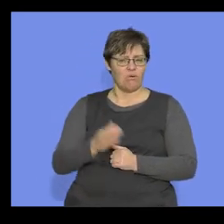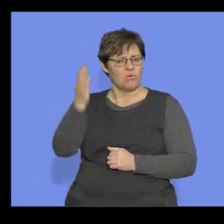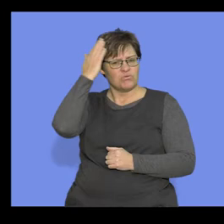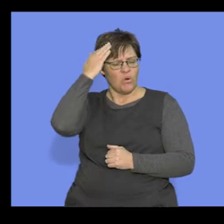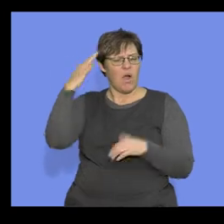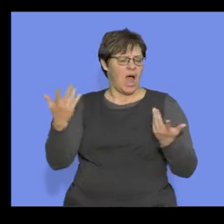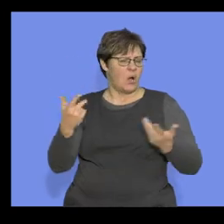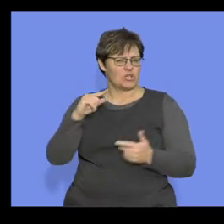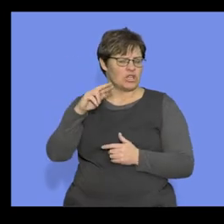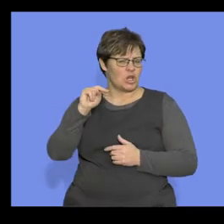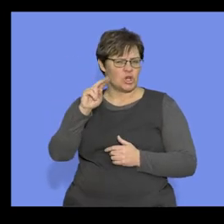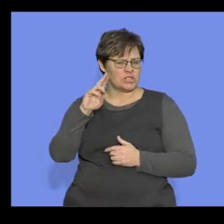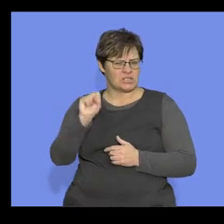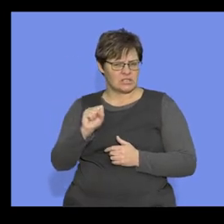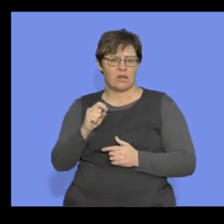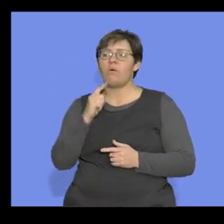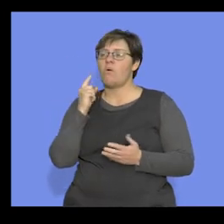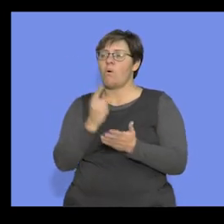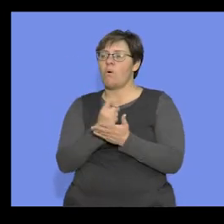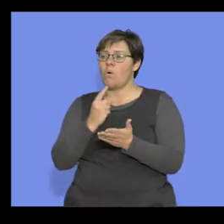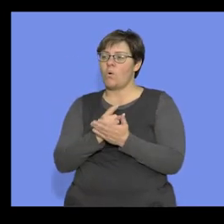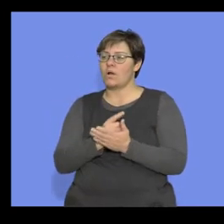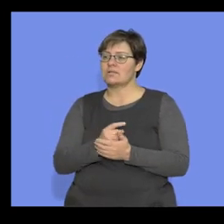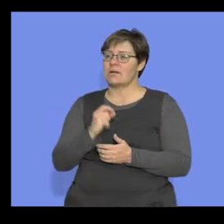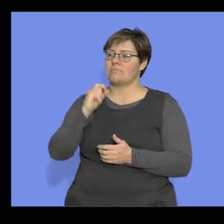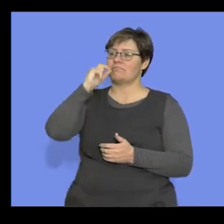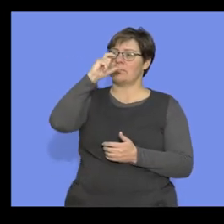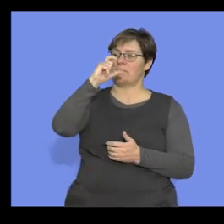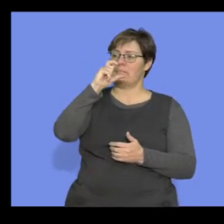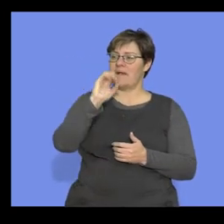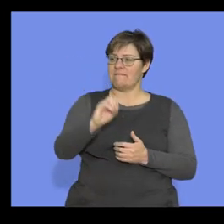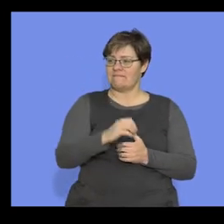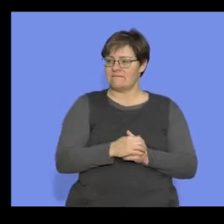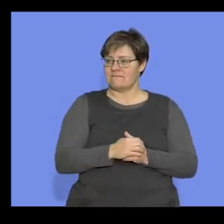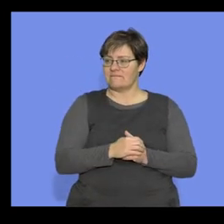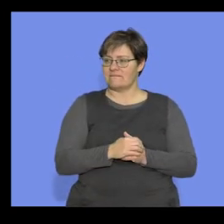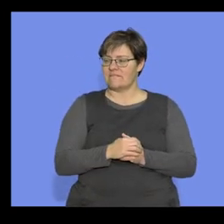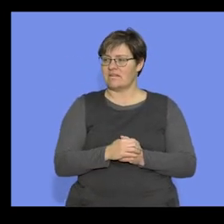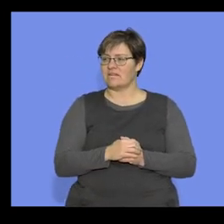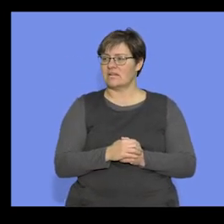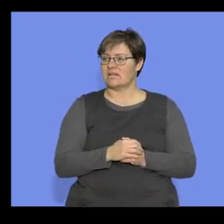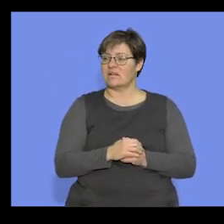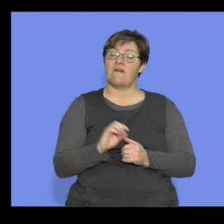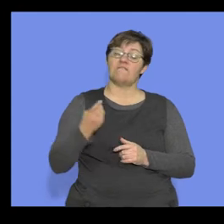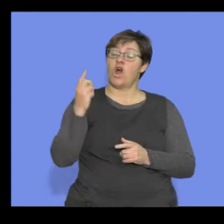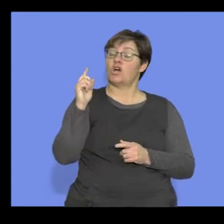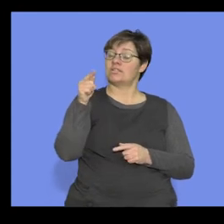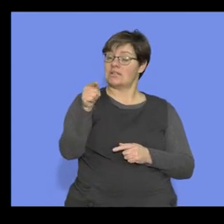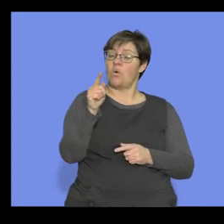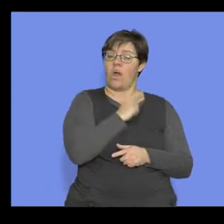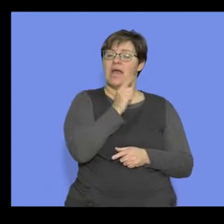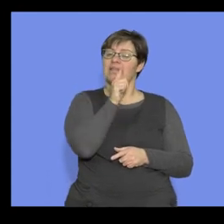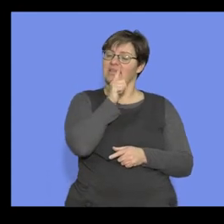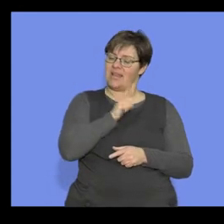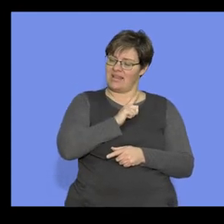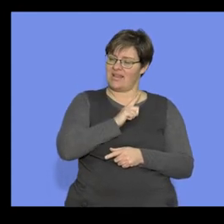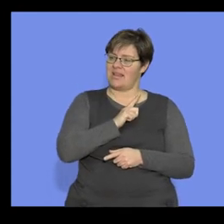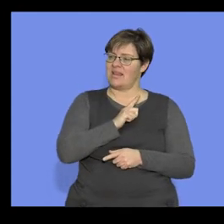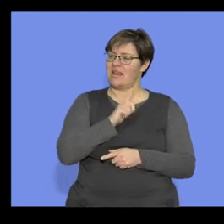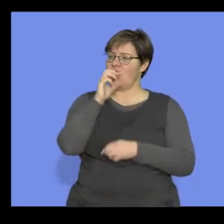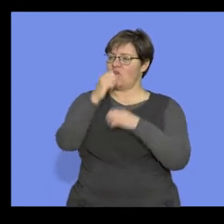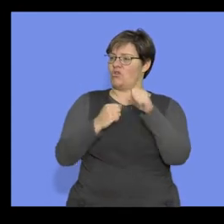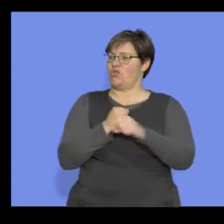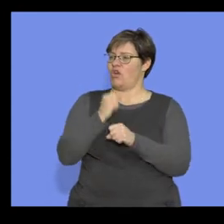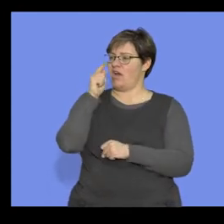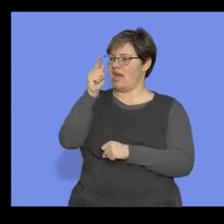a genus. Remember, how do I know it's a genus? Because it always has a capital letter. How do I know it first appeared? Because it